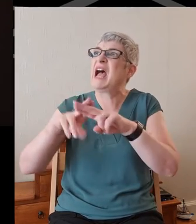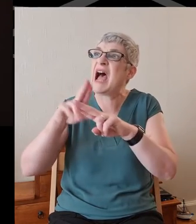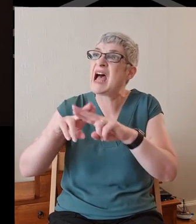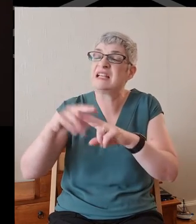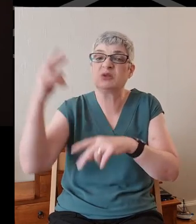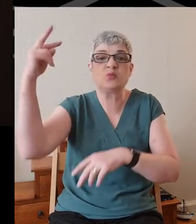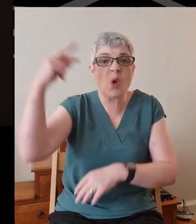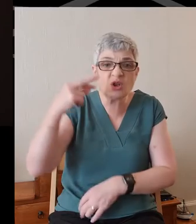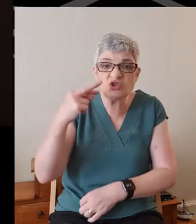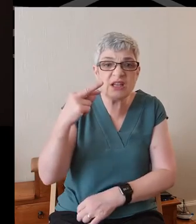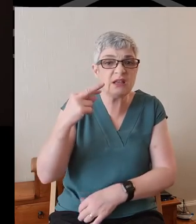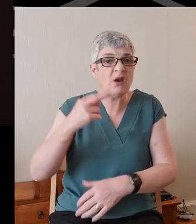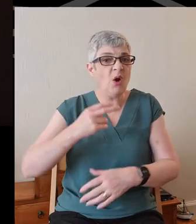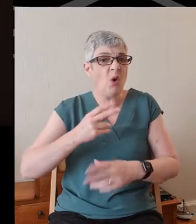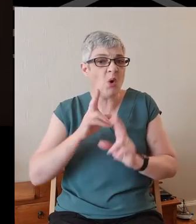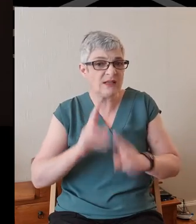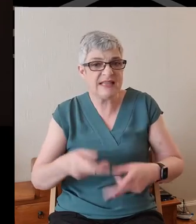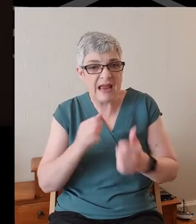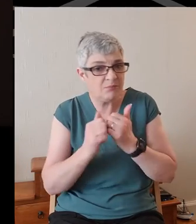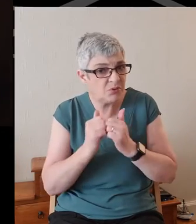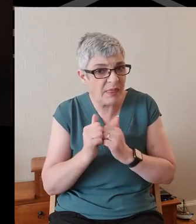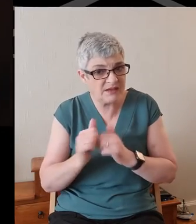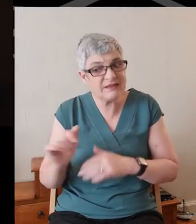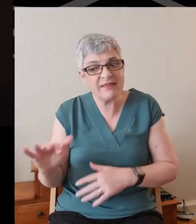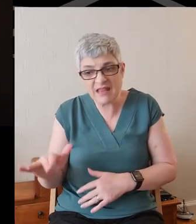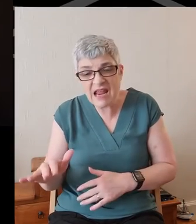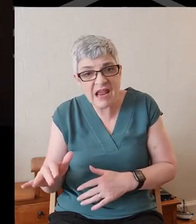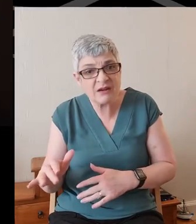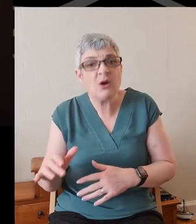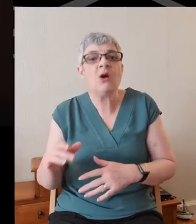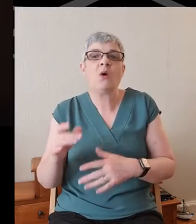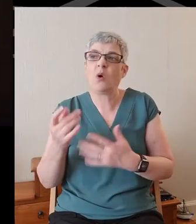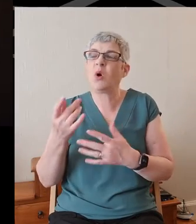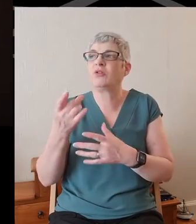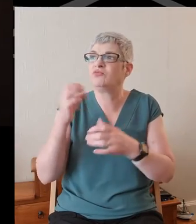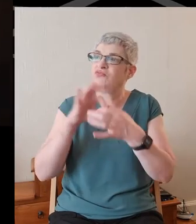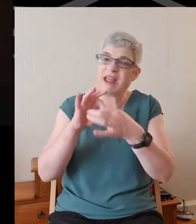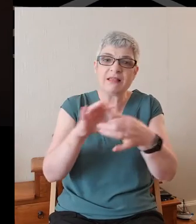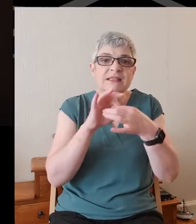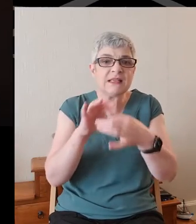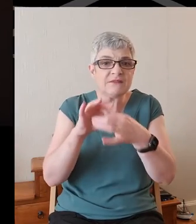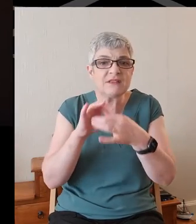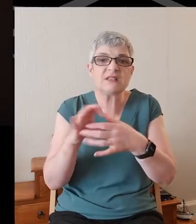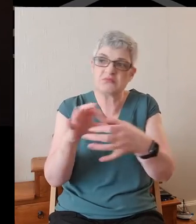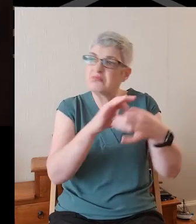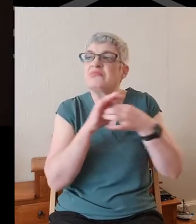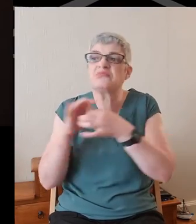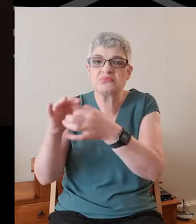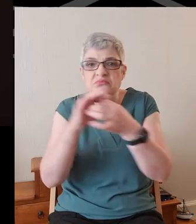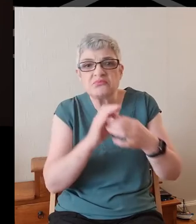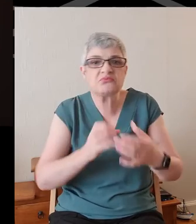or they could feel their deceased brother's presence or their reunited relatives are no doubt having a pint together.